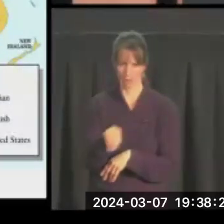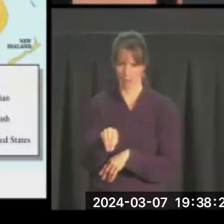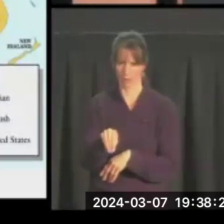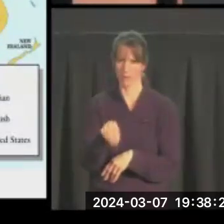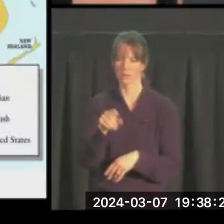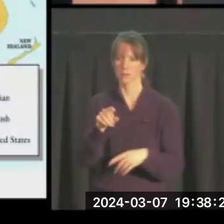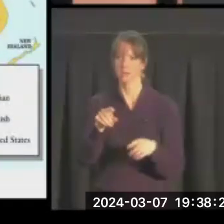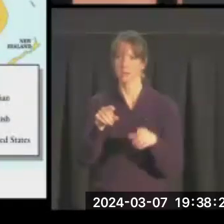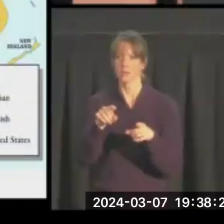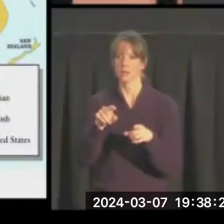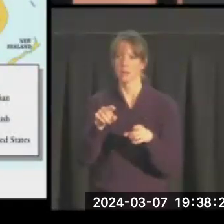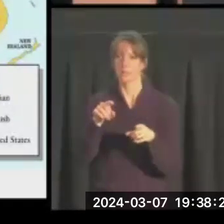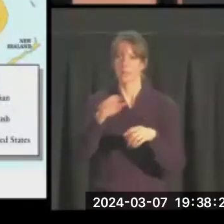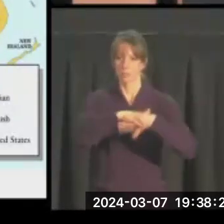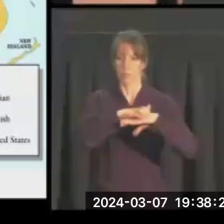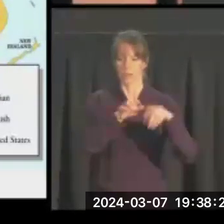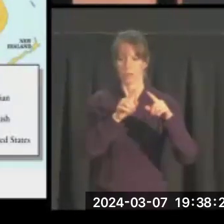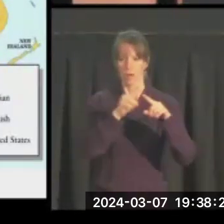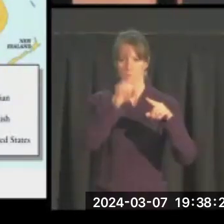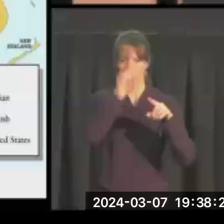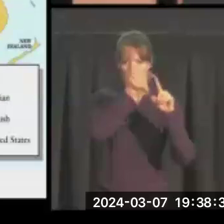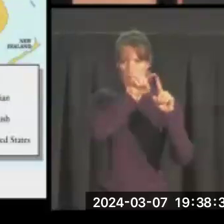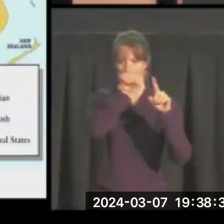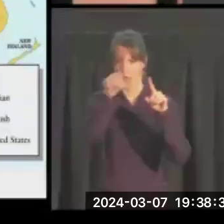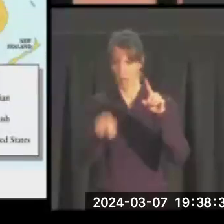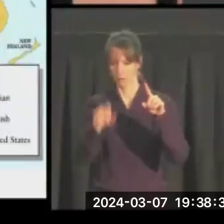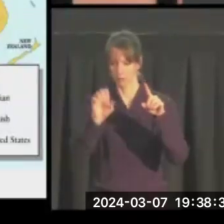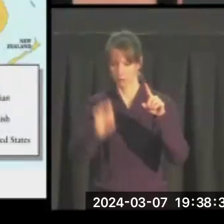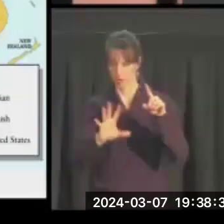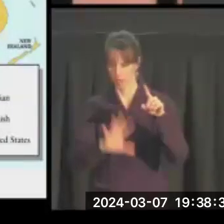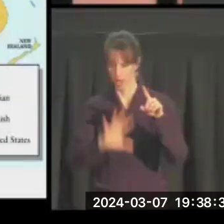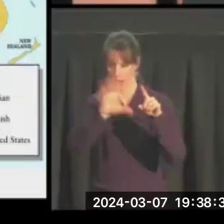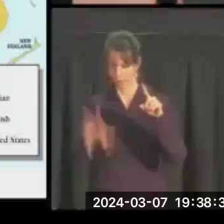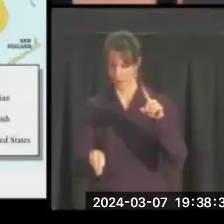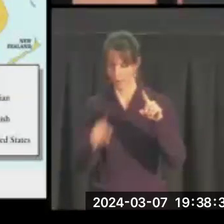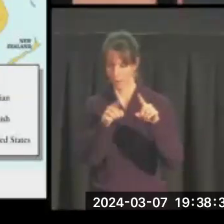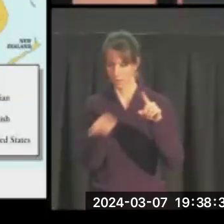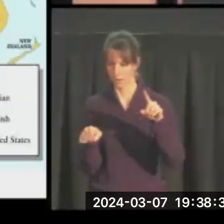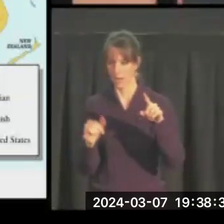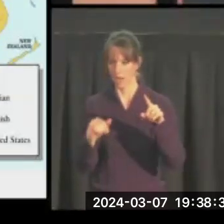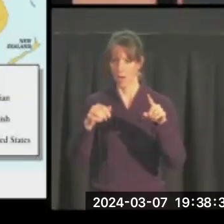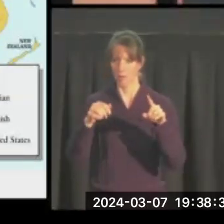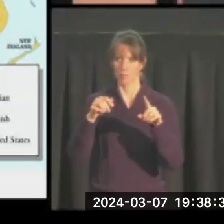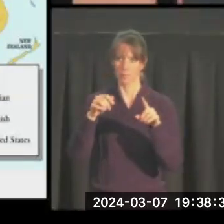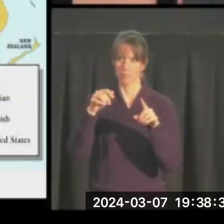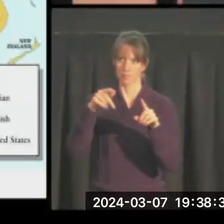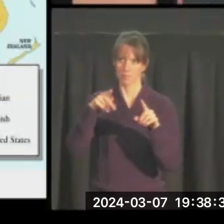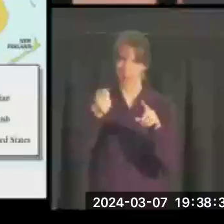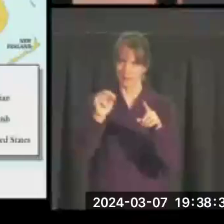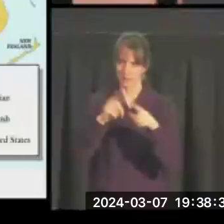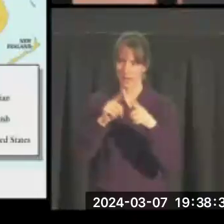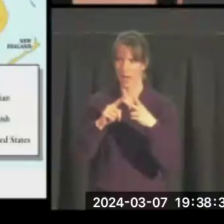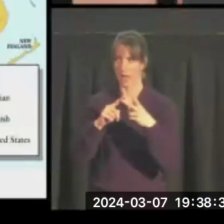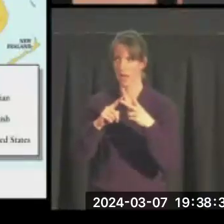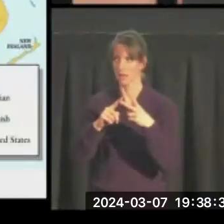The British swath that goes from Egypt all the way down to South Africa, moves over into what is now Pakistan, India. Right?